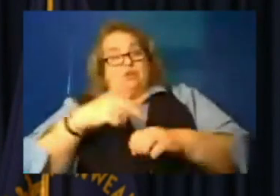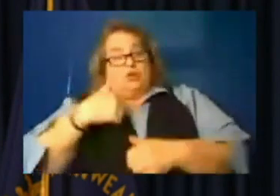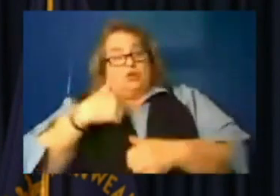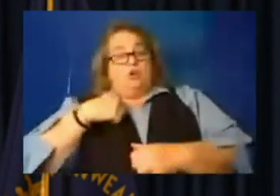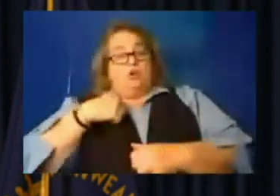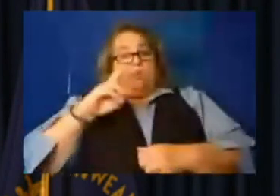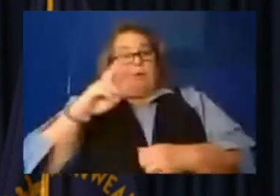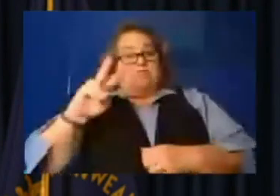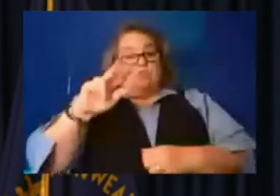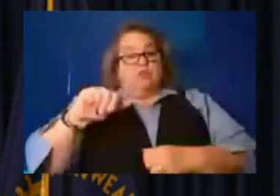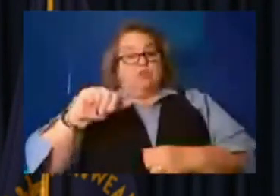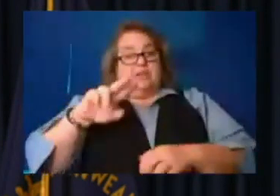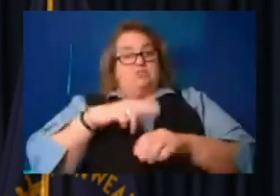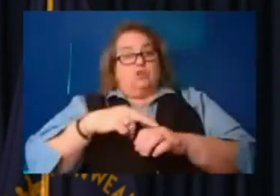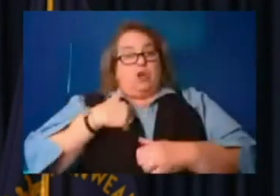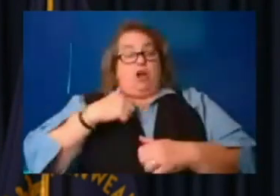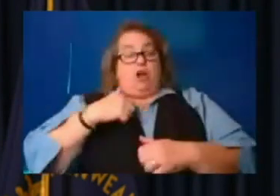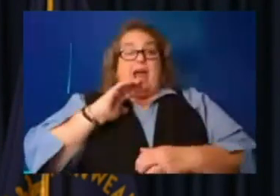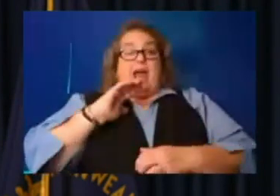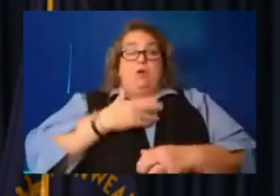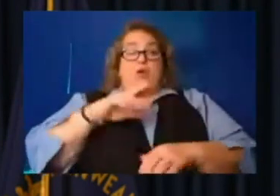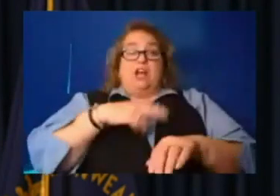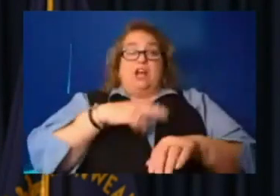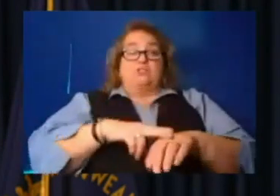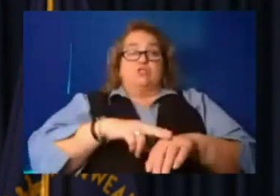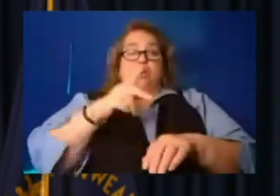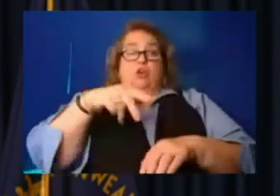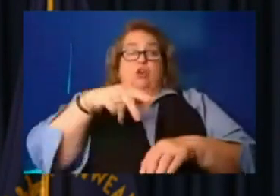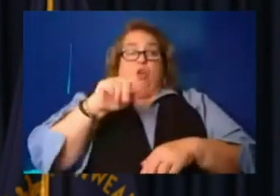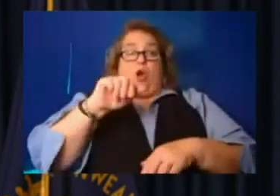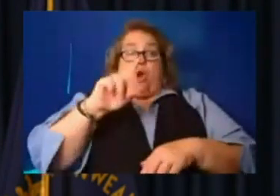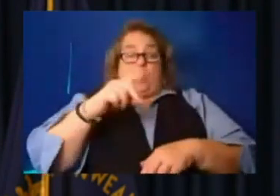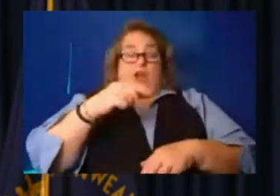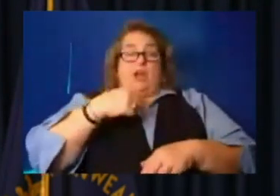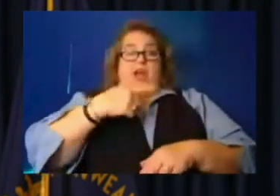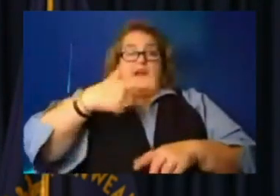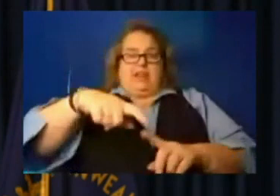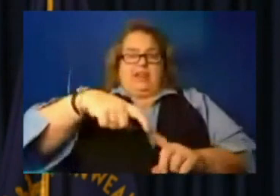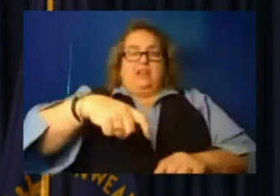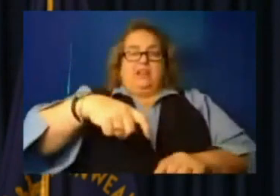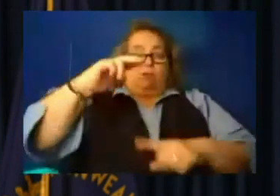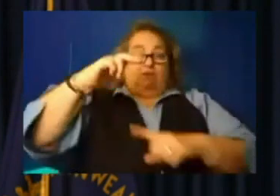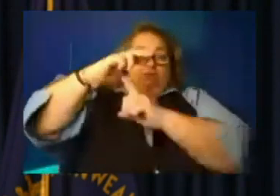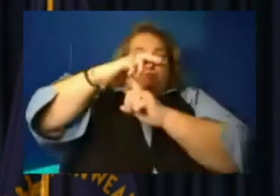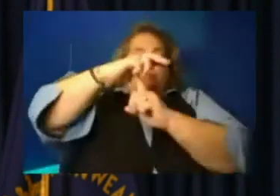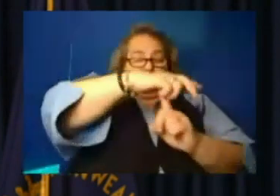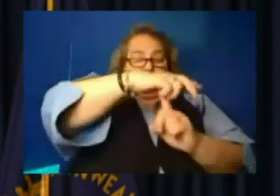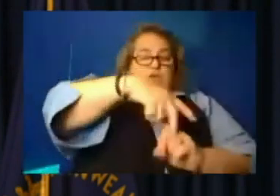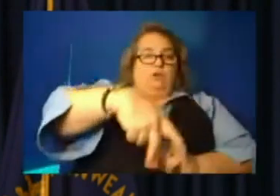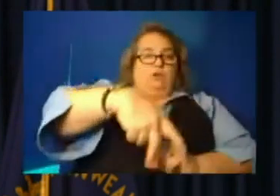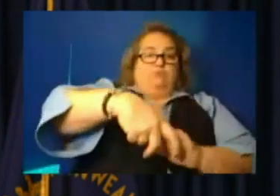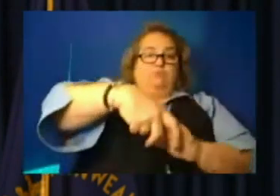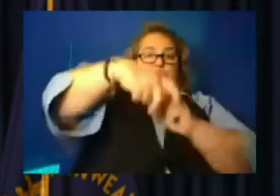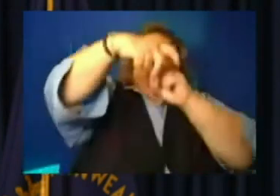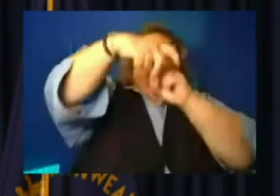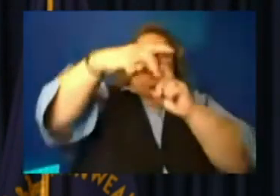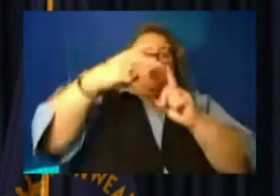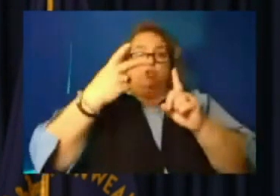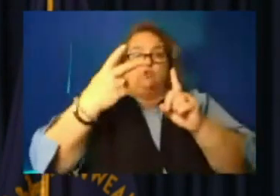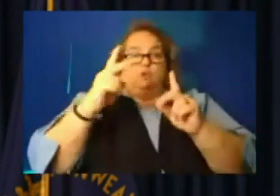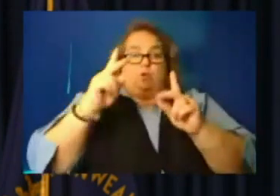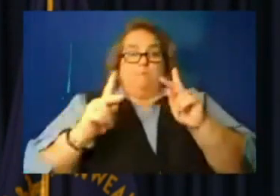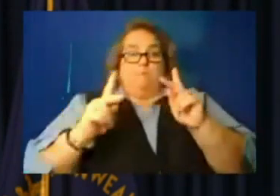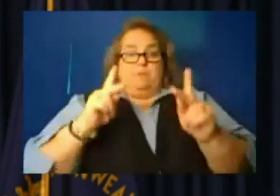people that had fevers that were otherwise unreachable. Uh, just yesterday. Um, they did it in between the time that we left the airport